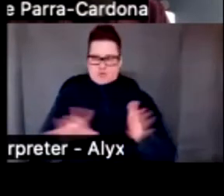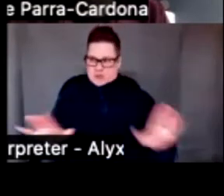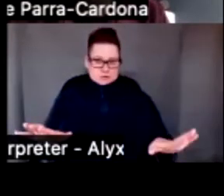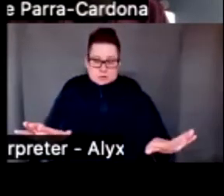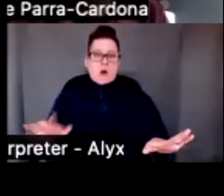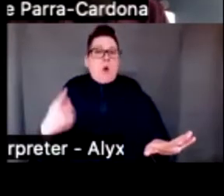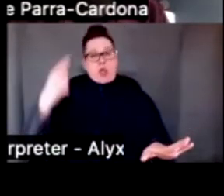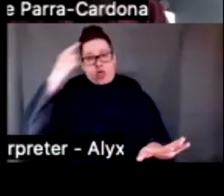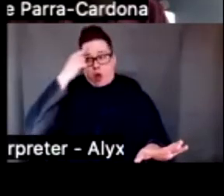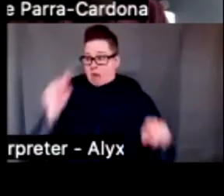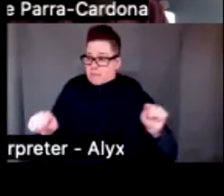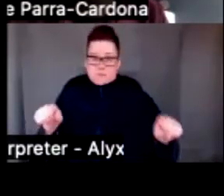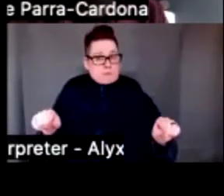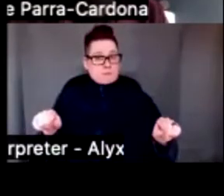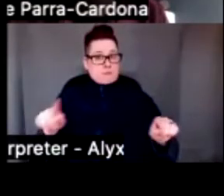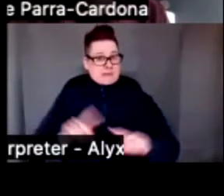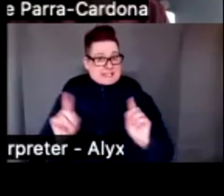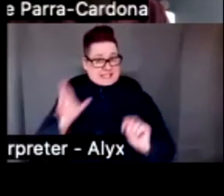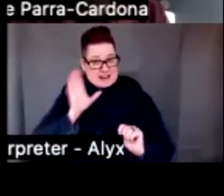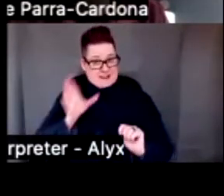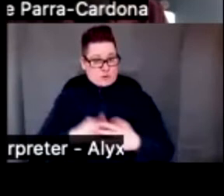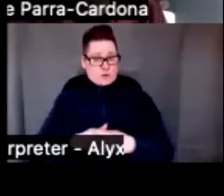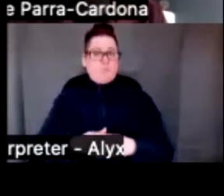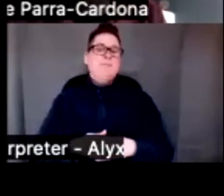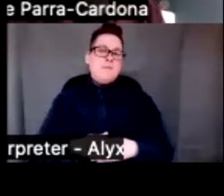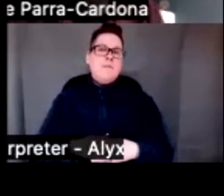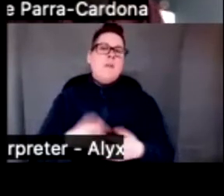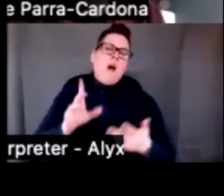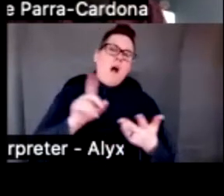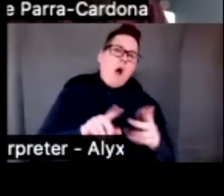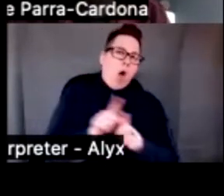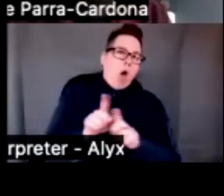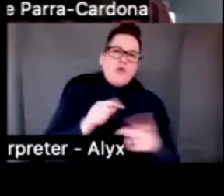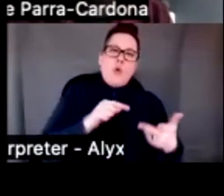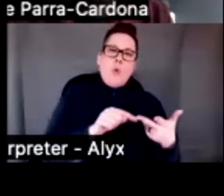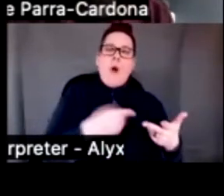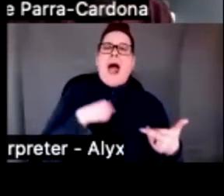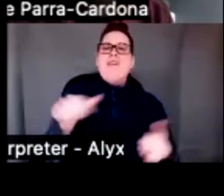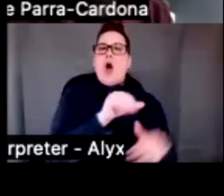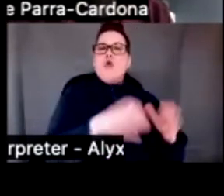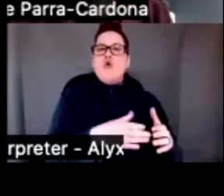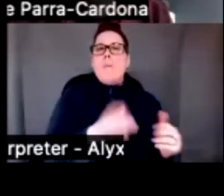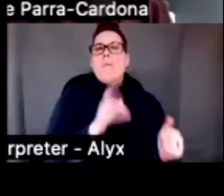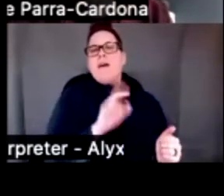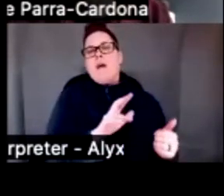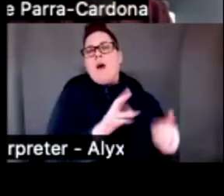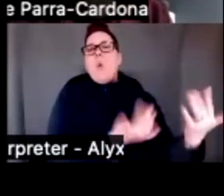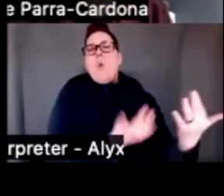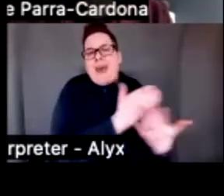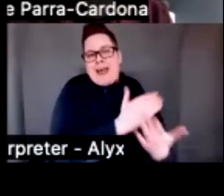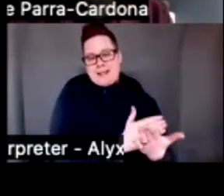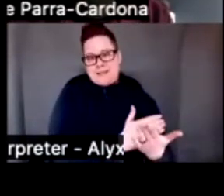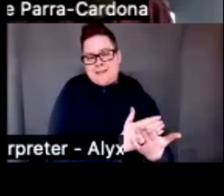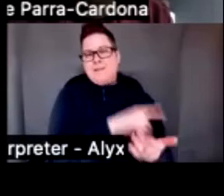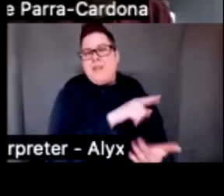Would there be a difference between these two? And we have a third condition, a weightless control group that we would have, they